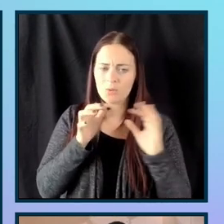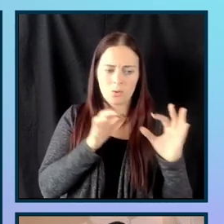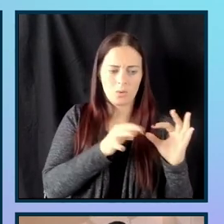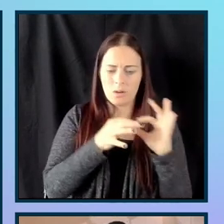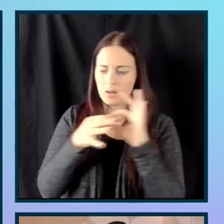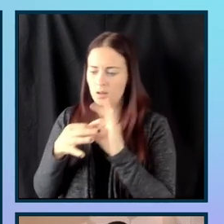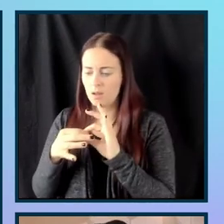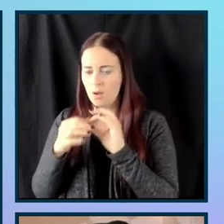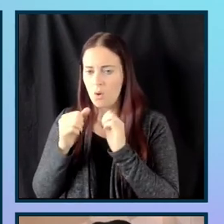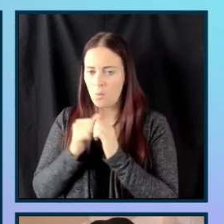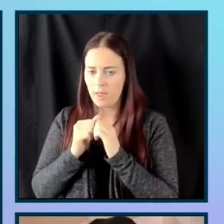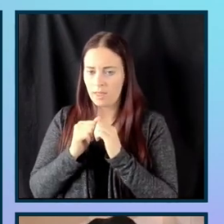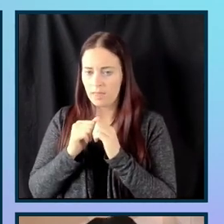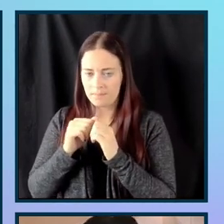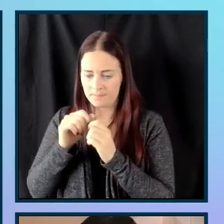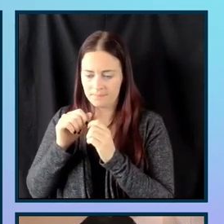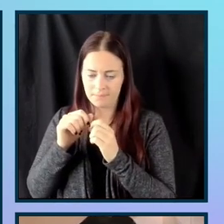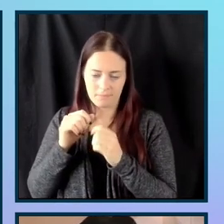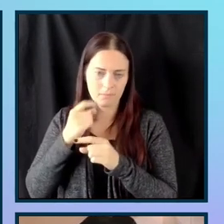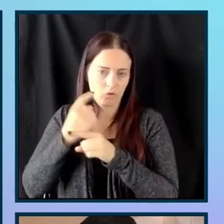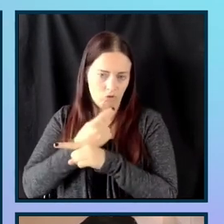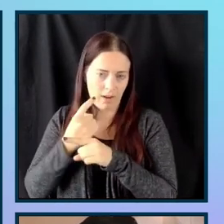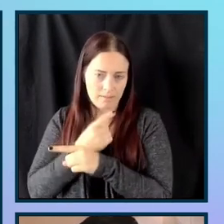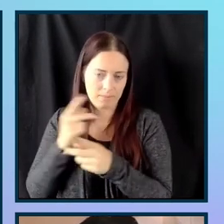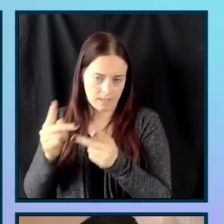fields. And we'll discuss this in a bit.